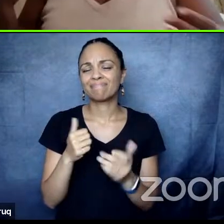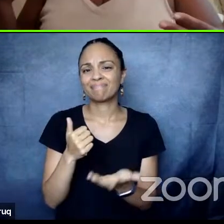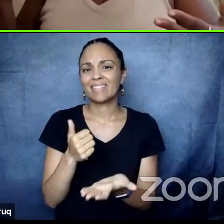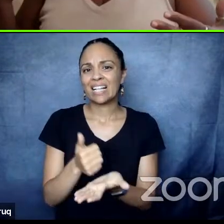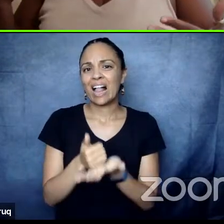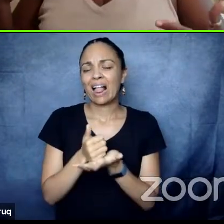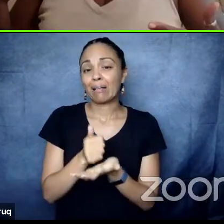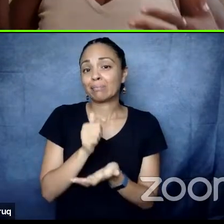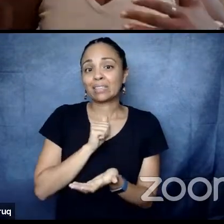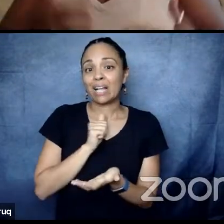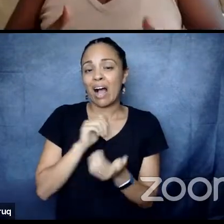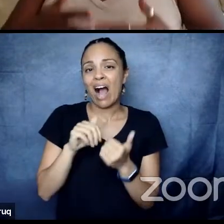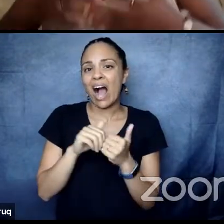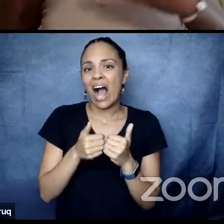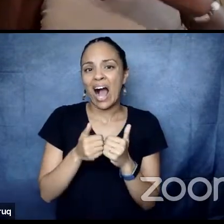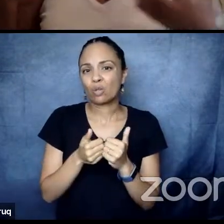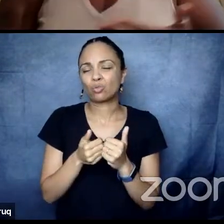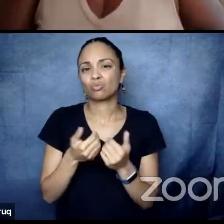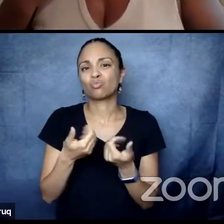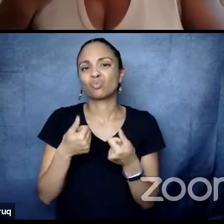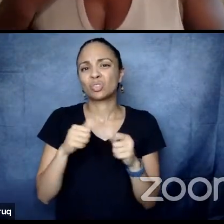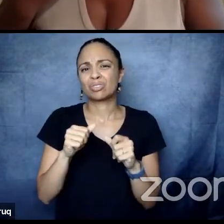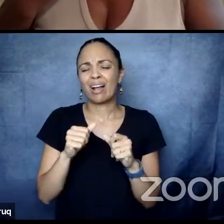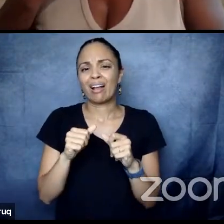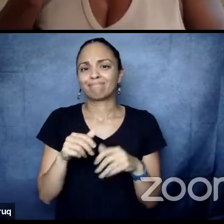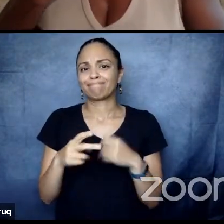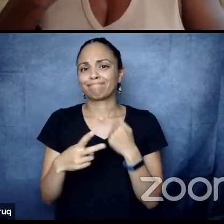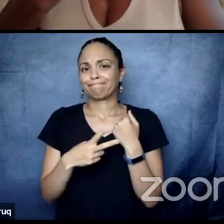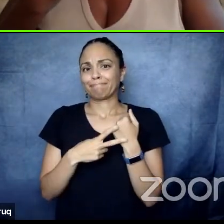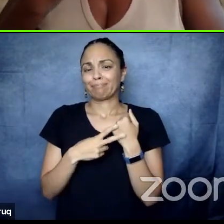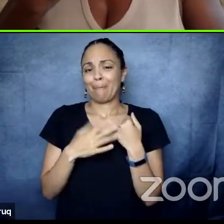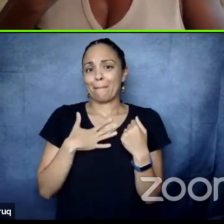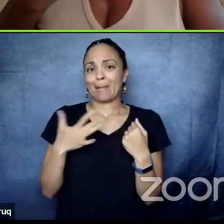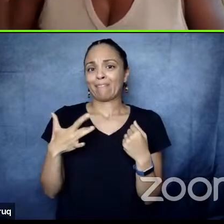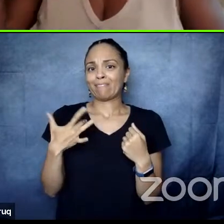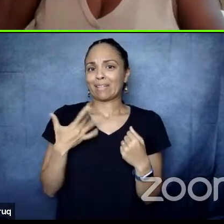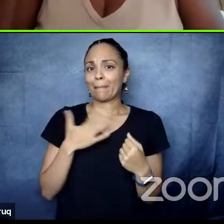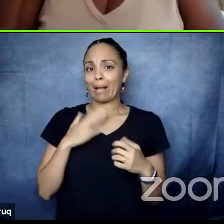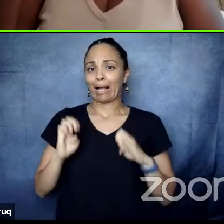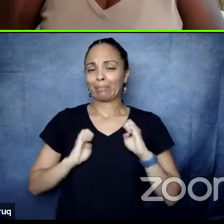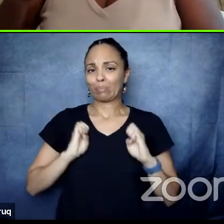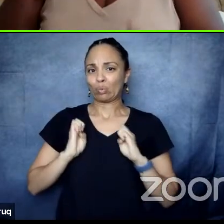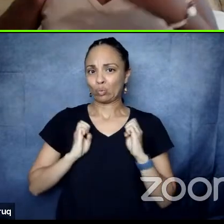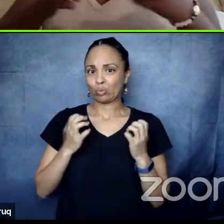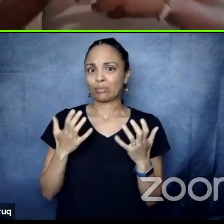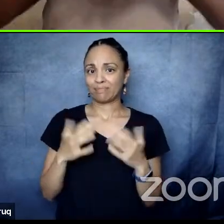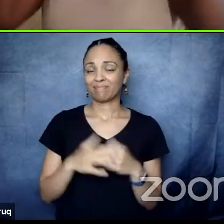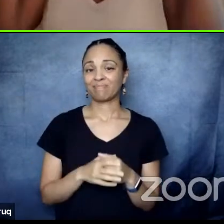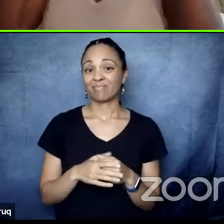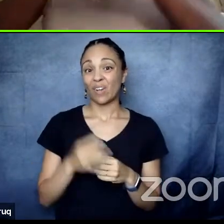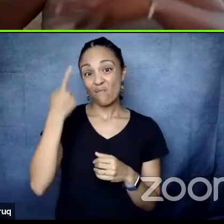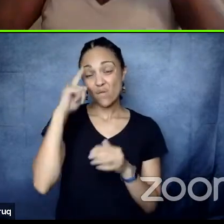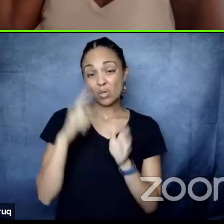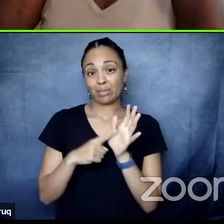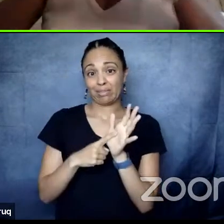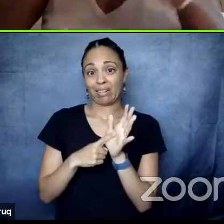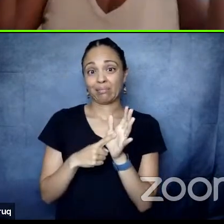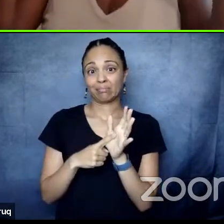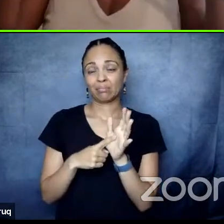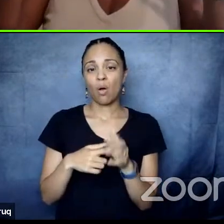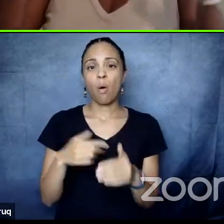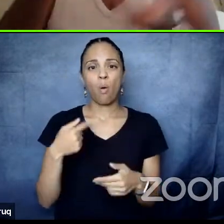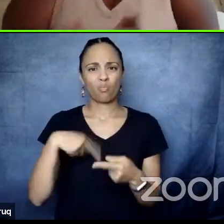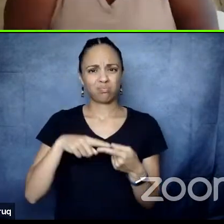and self care. And I'm just walking down my apartment hallway and my phone, you know, just starts going